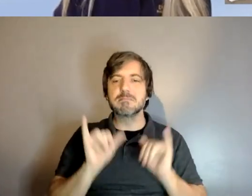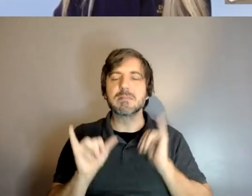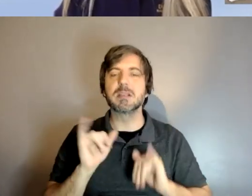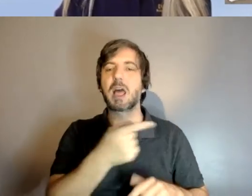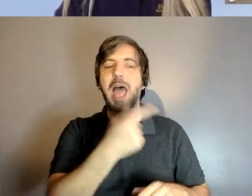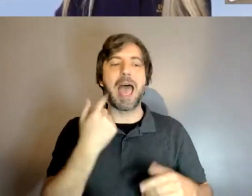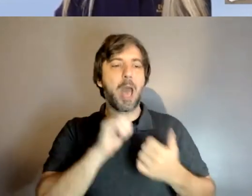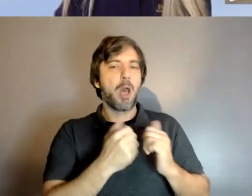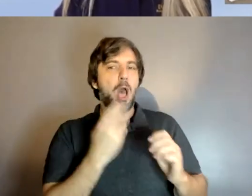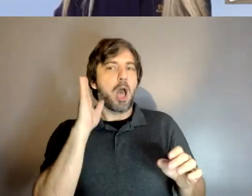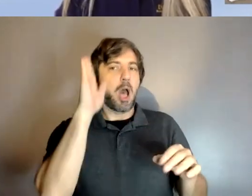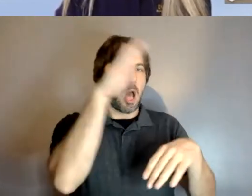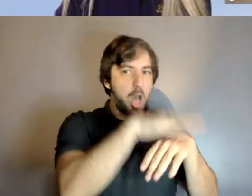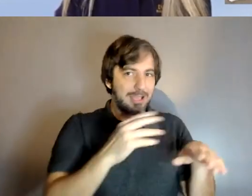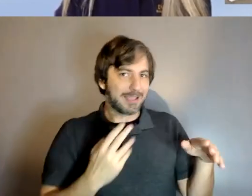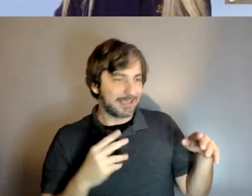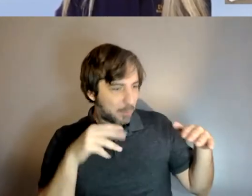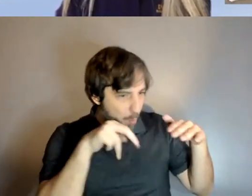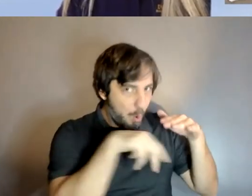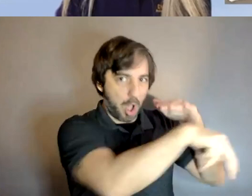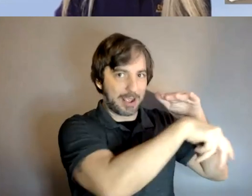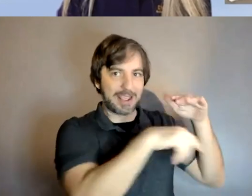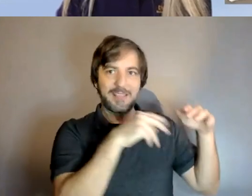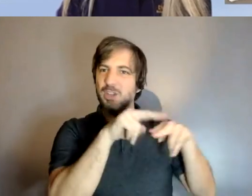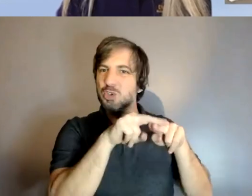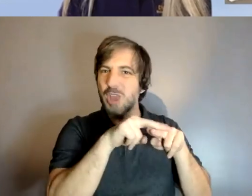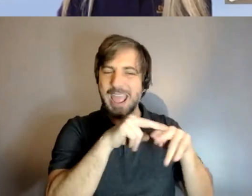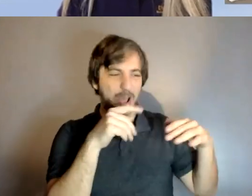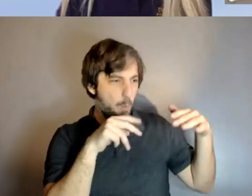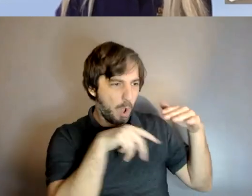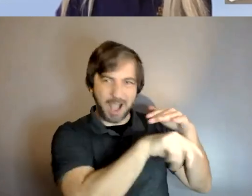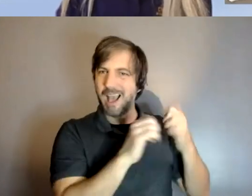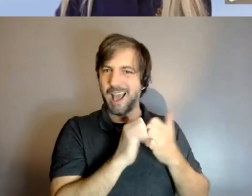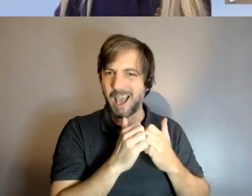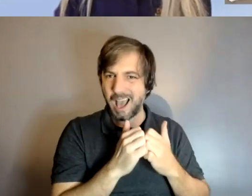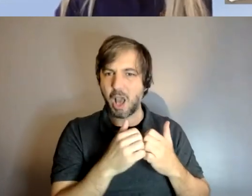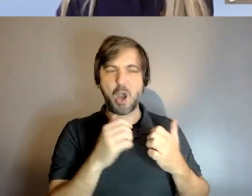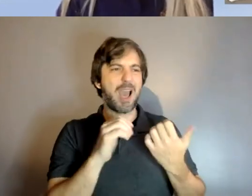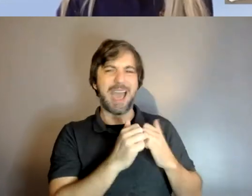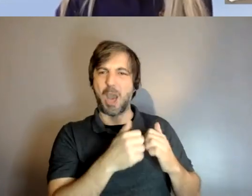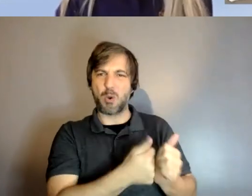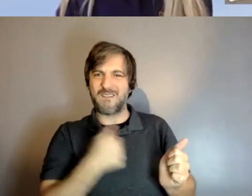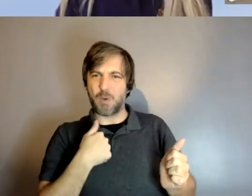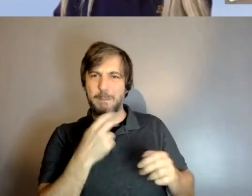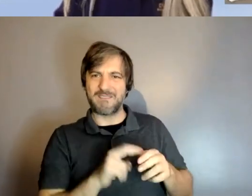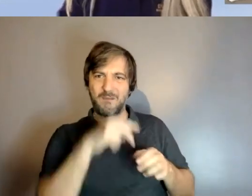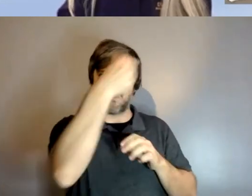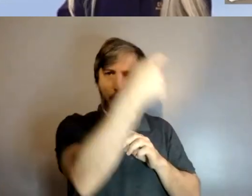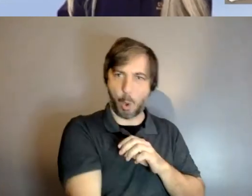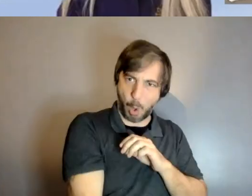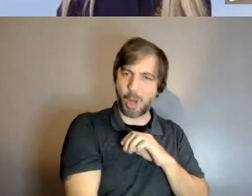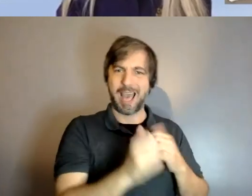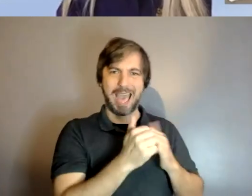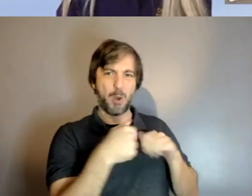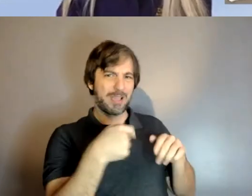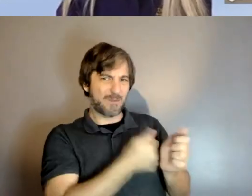how do they handle drop-off platforms like are they gonna is he gonna keep me away from it which he does and and then basically i spent time to